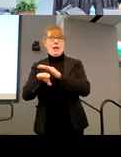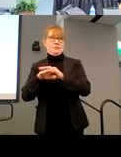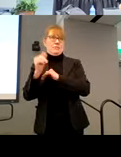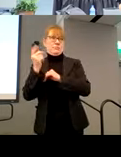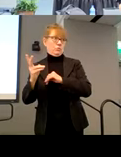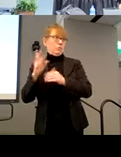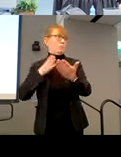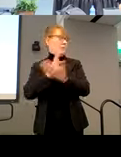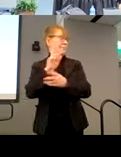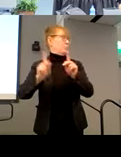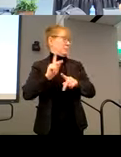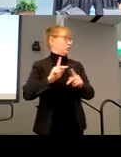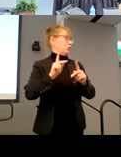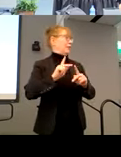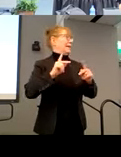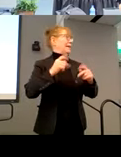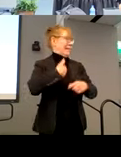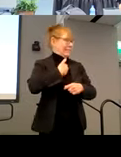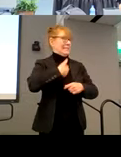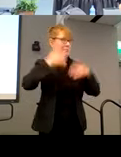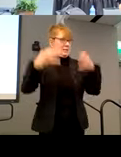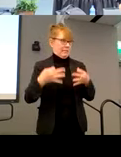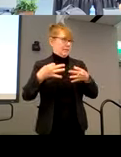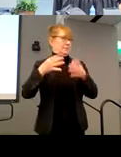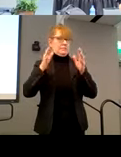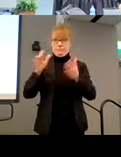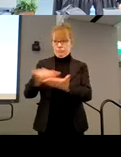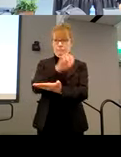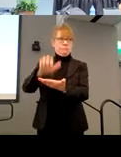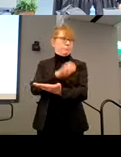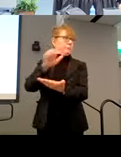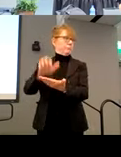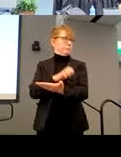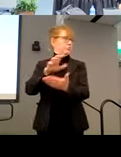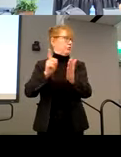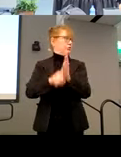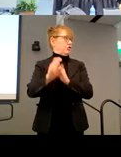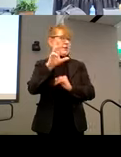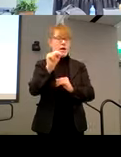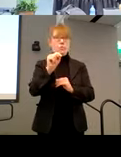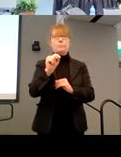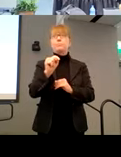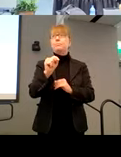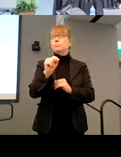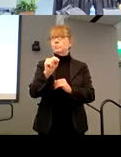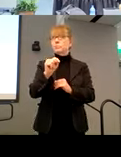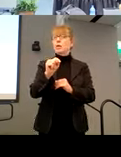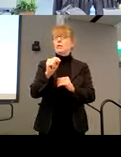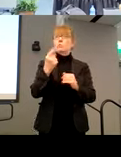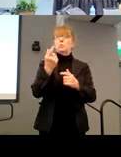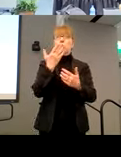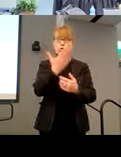right for people to independently enter their PIN. Unfortunately, there was a very good case that was filed against a retailer